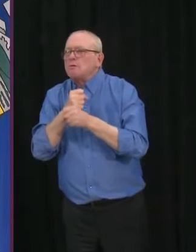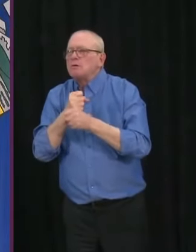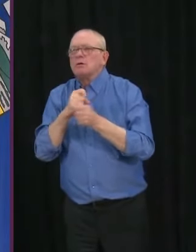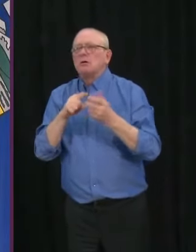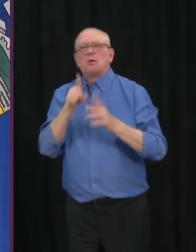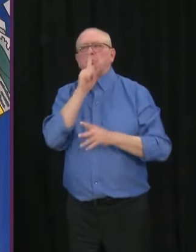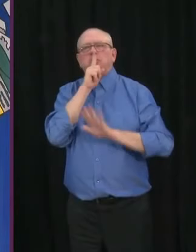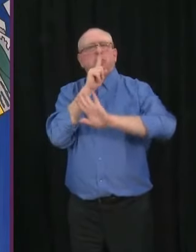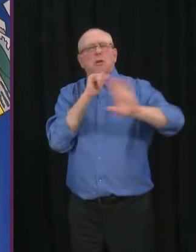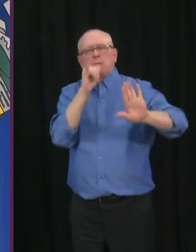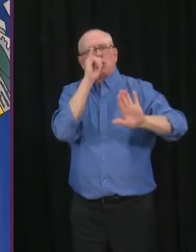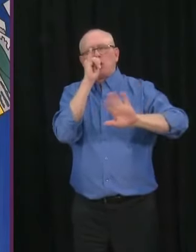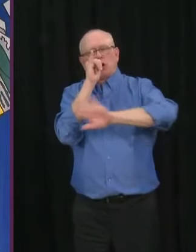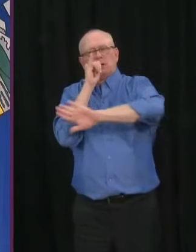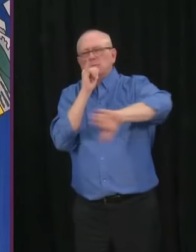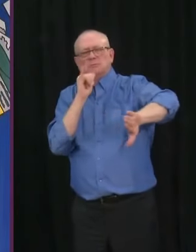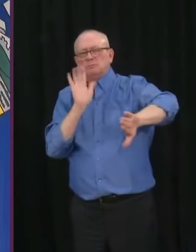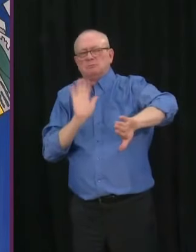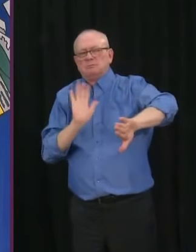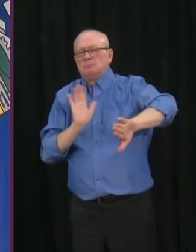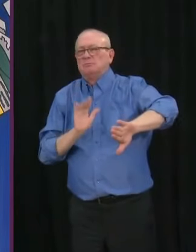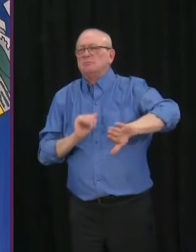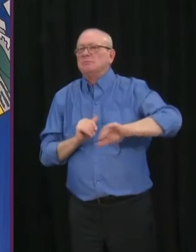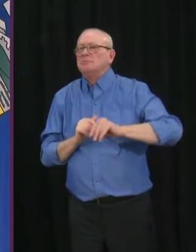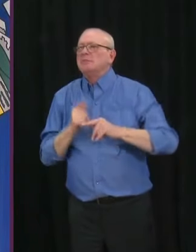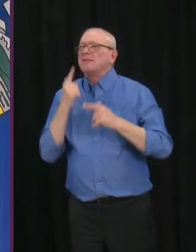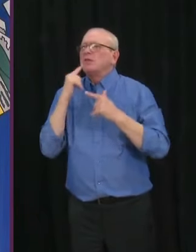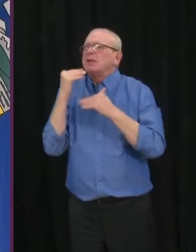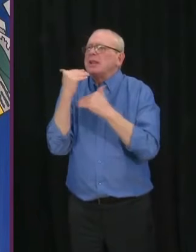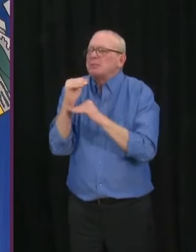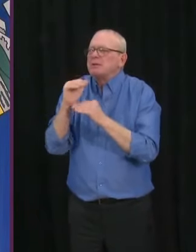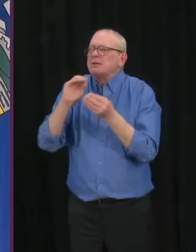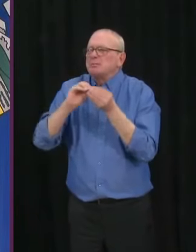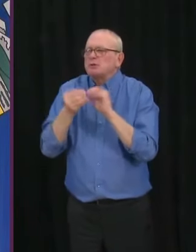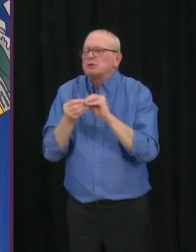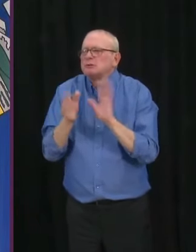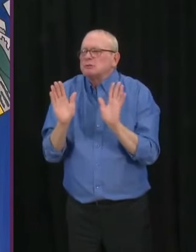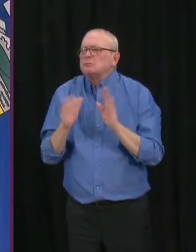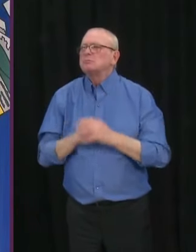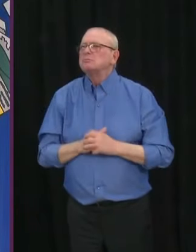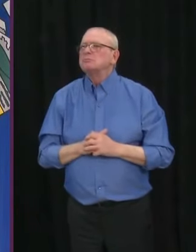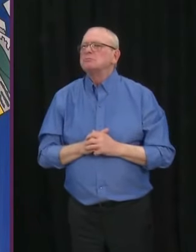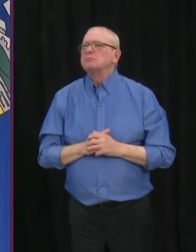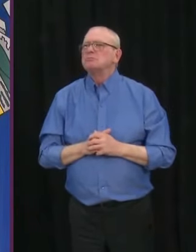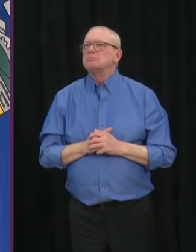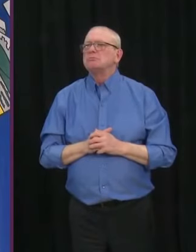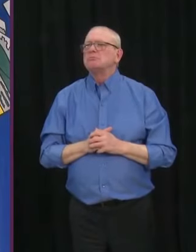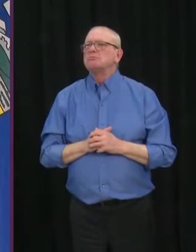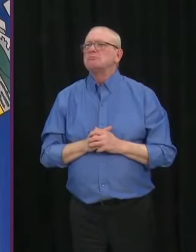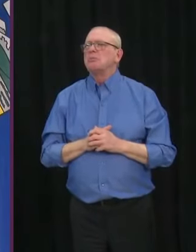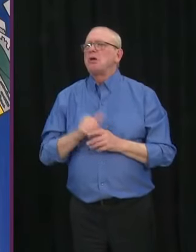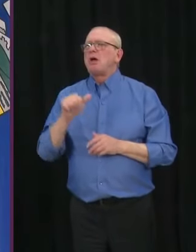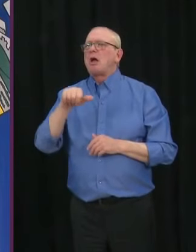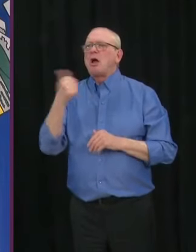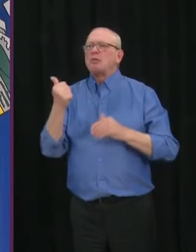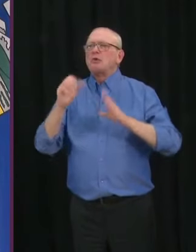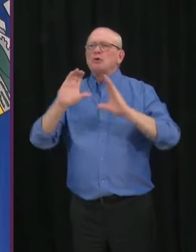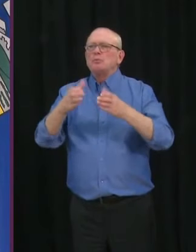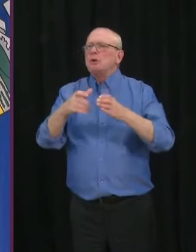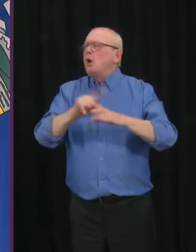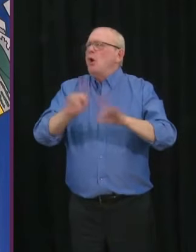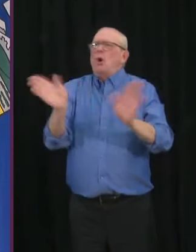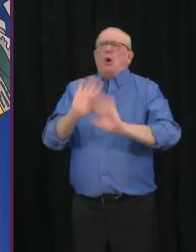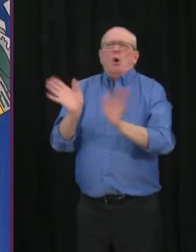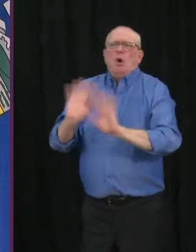Limited capacity restaurants and coffee shops. And what do you say to those people who will inevitably say, don't do it. Keep her shut down.